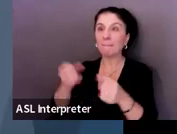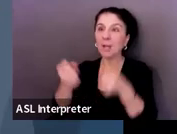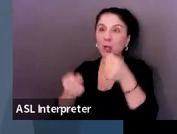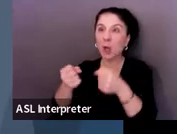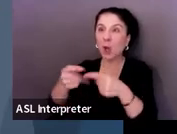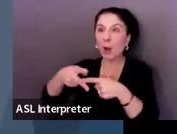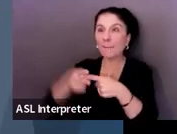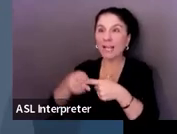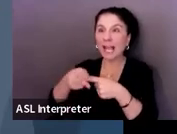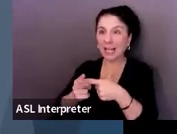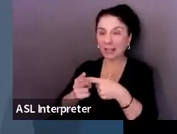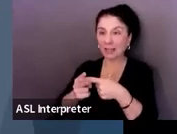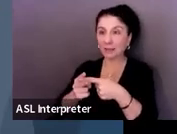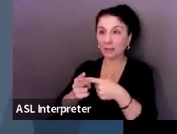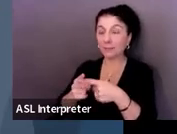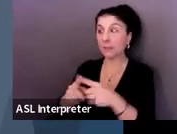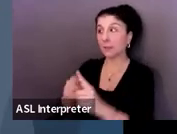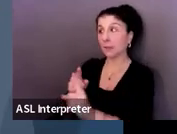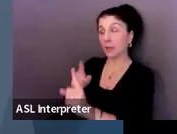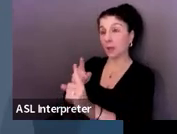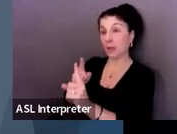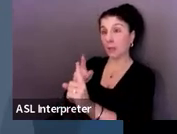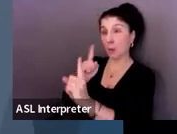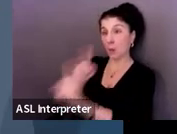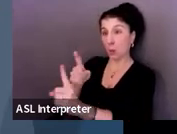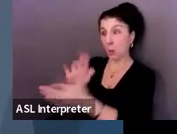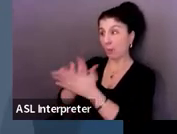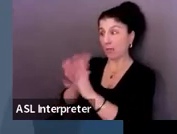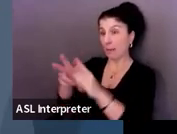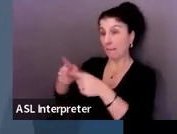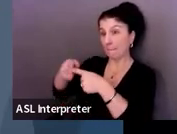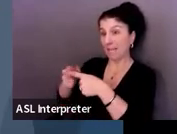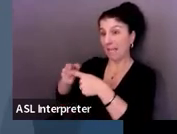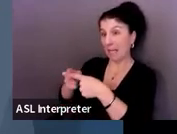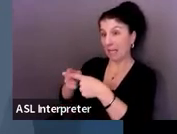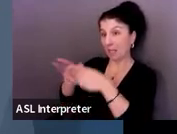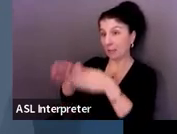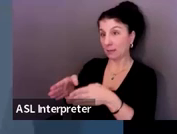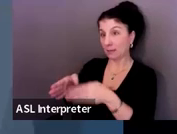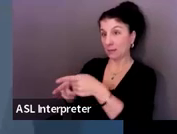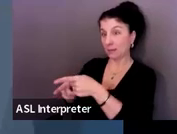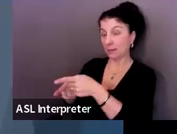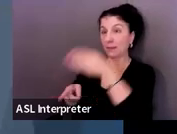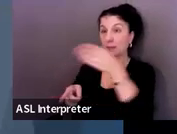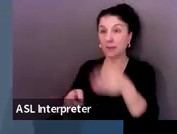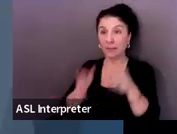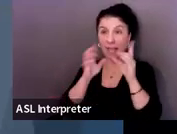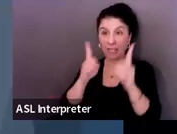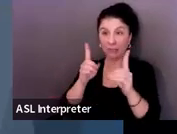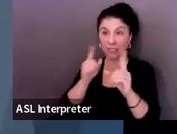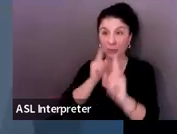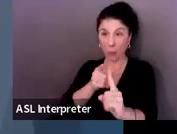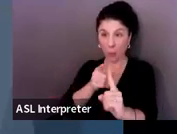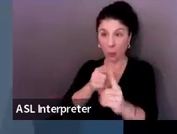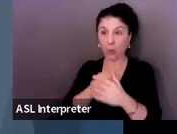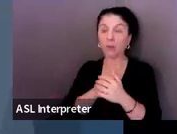goal was to be employed as an auto mechanic, the education goal should align to that in like